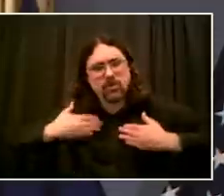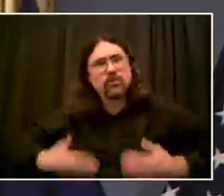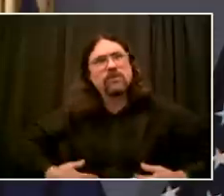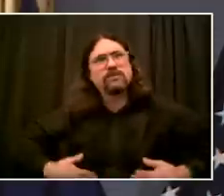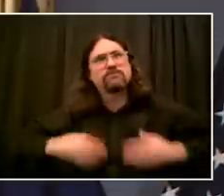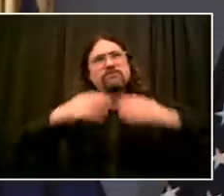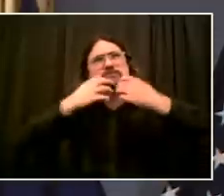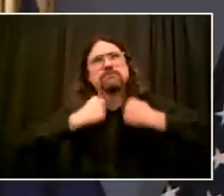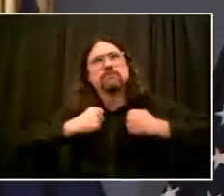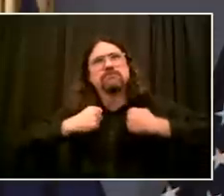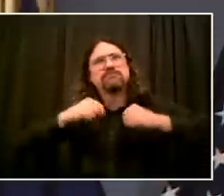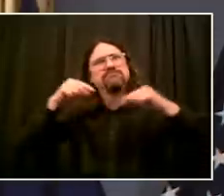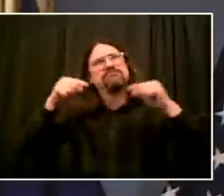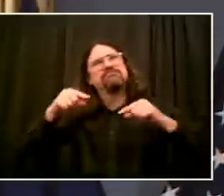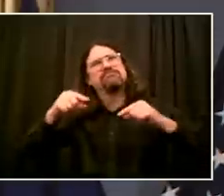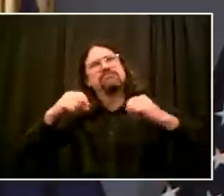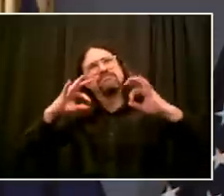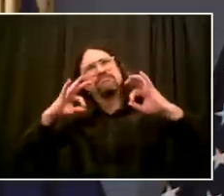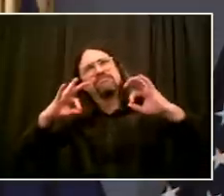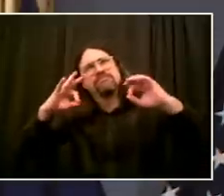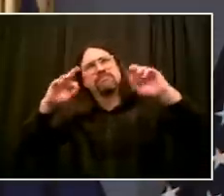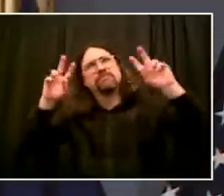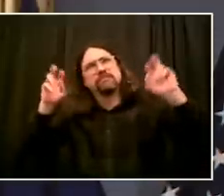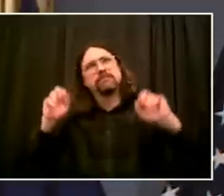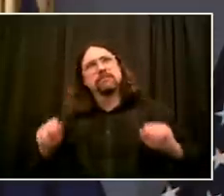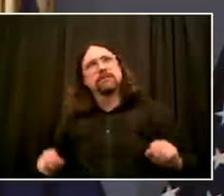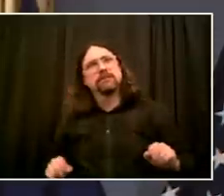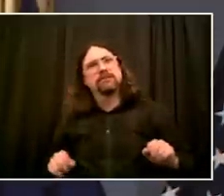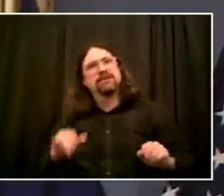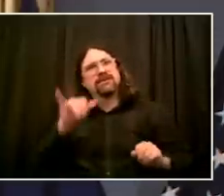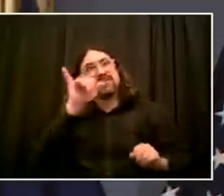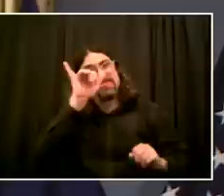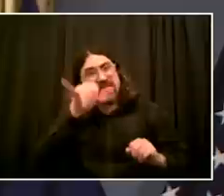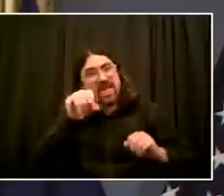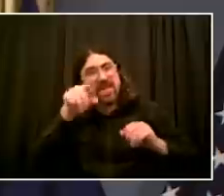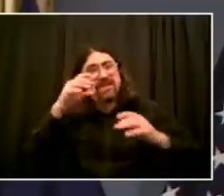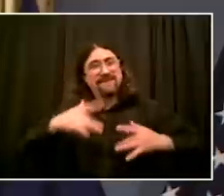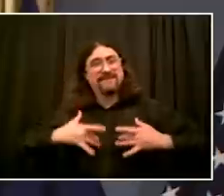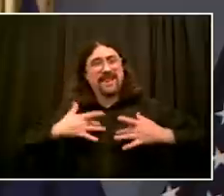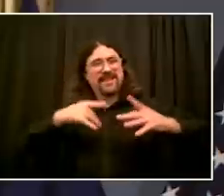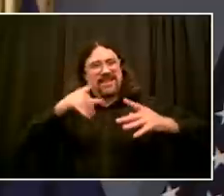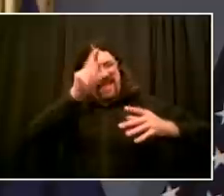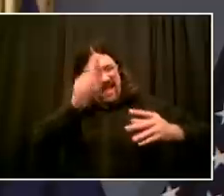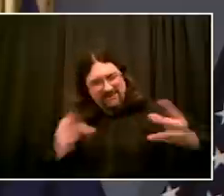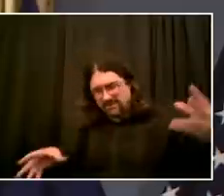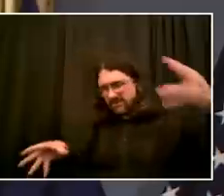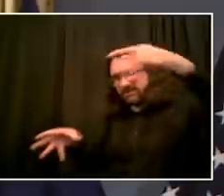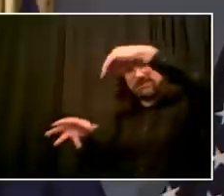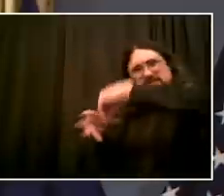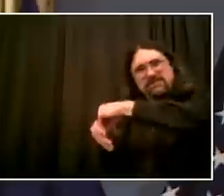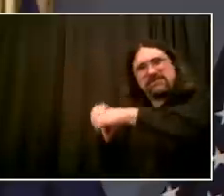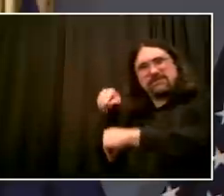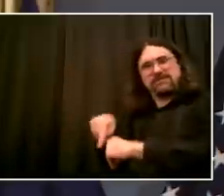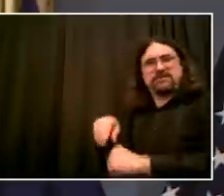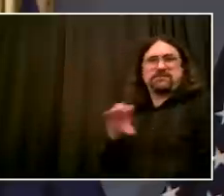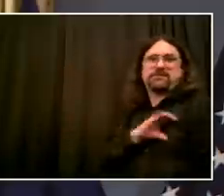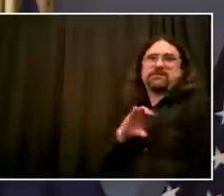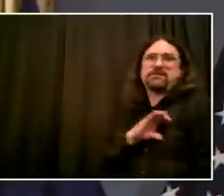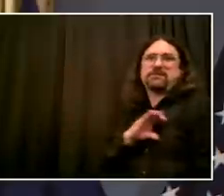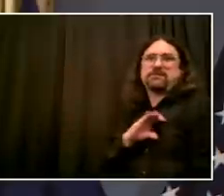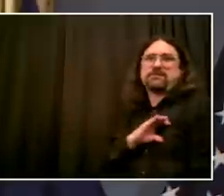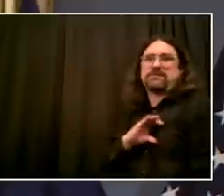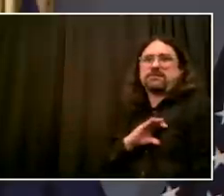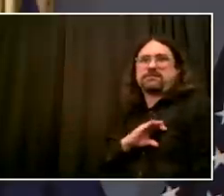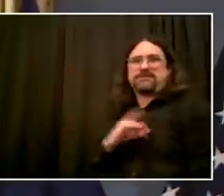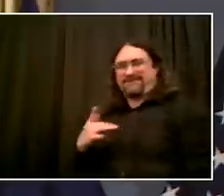our communities, the best change comes from the grassroots. And I believe within policing, the best change has to come from the grassroots. That's not to take our